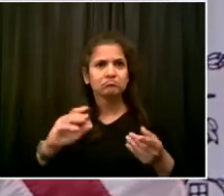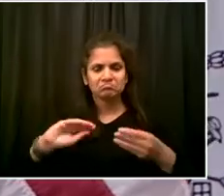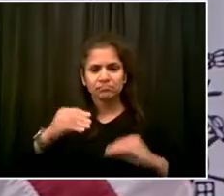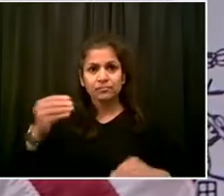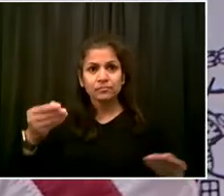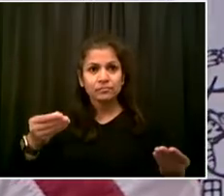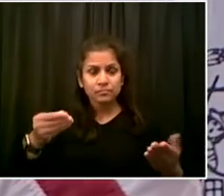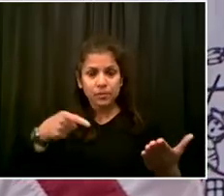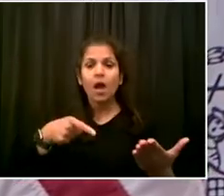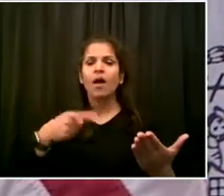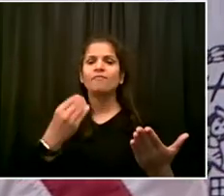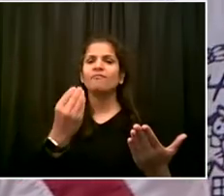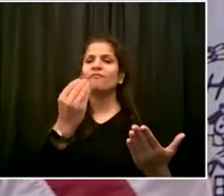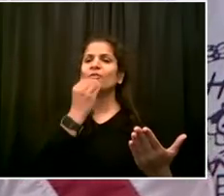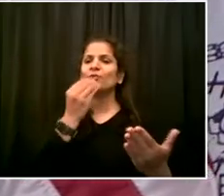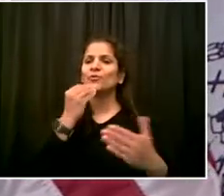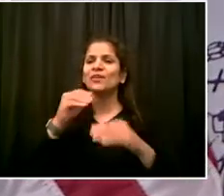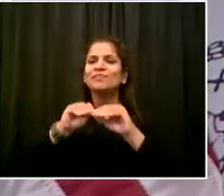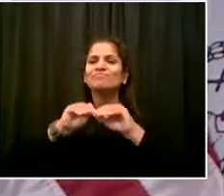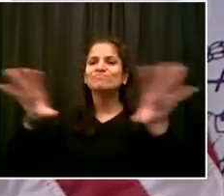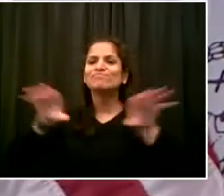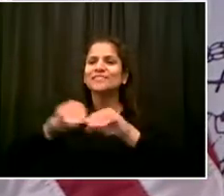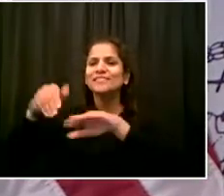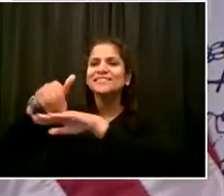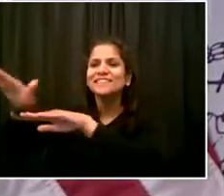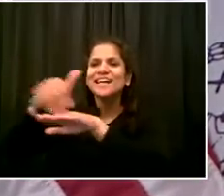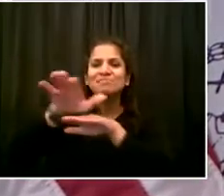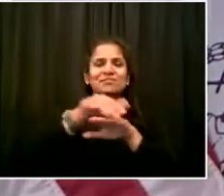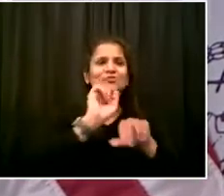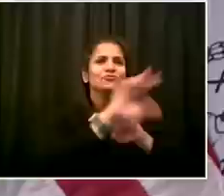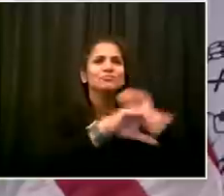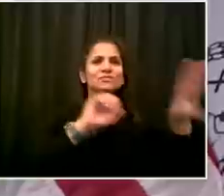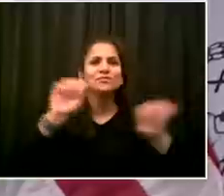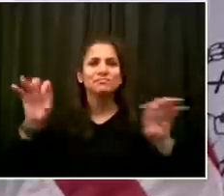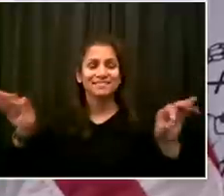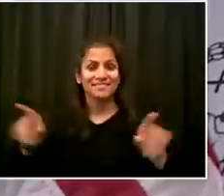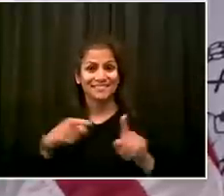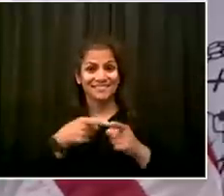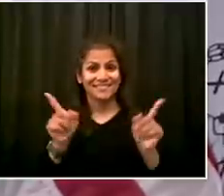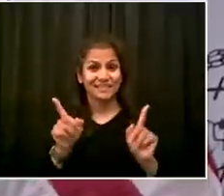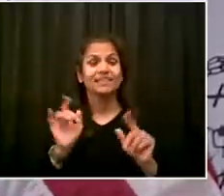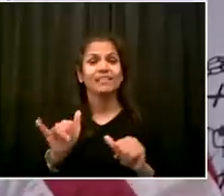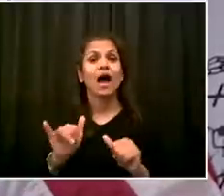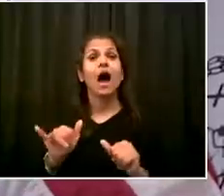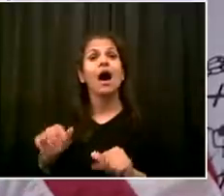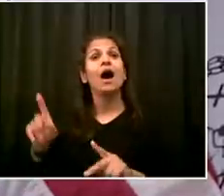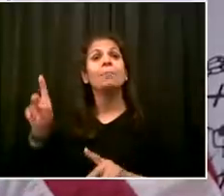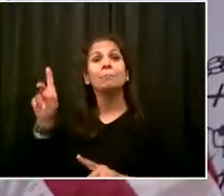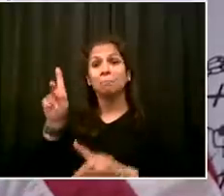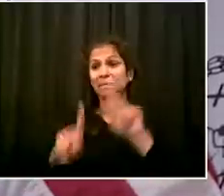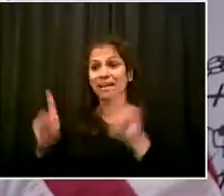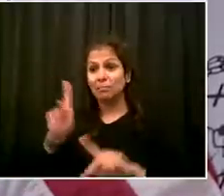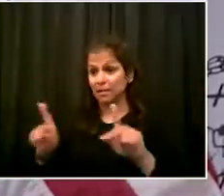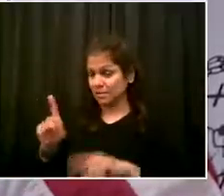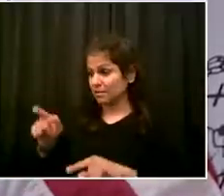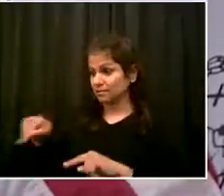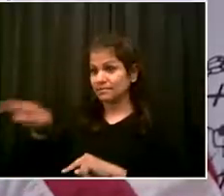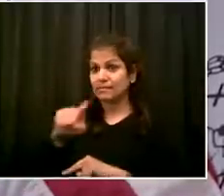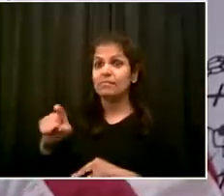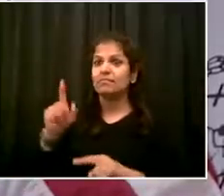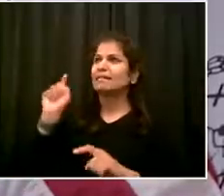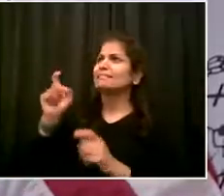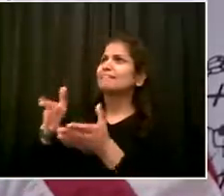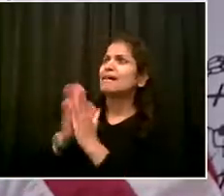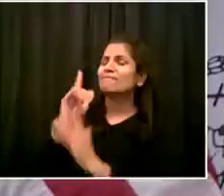out every day making sure New Yorkers who are hungry have food in the middle of this crisis, helping